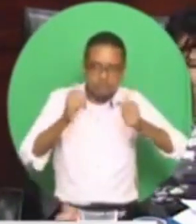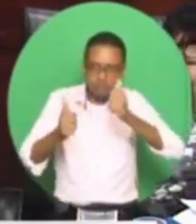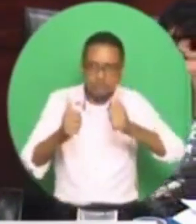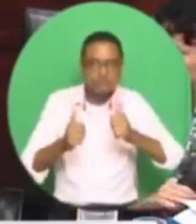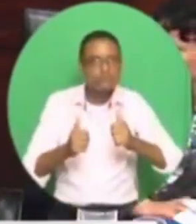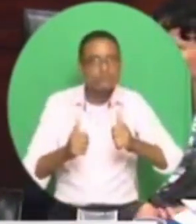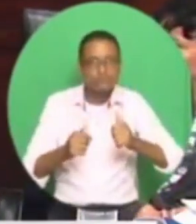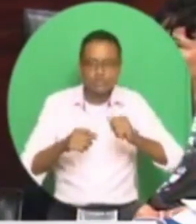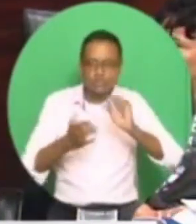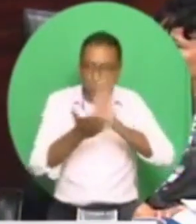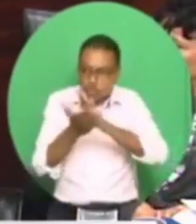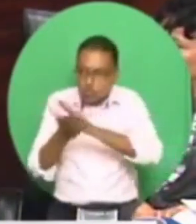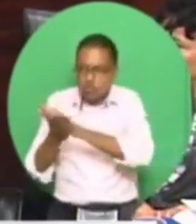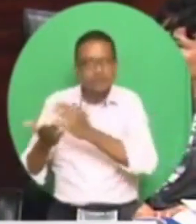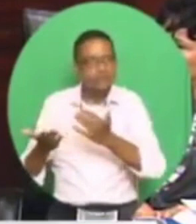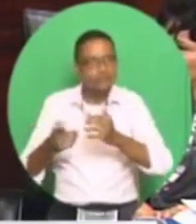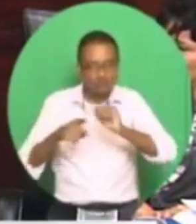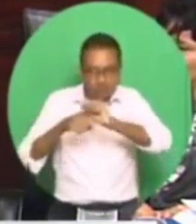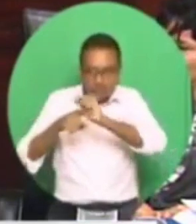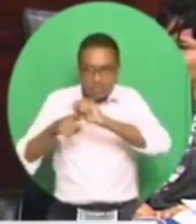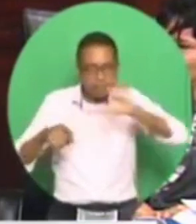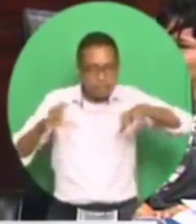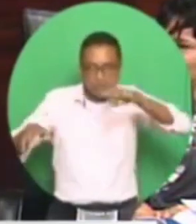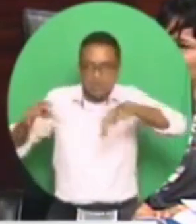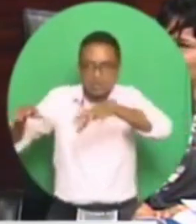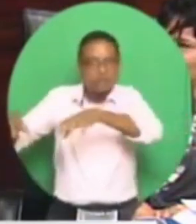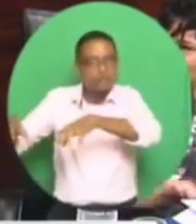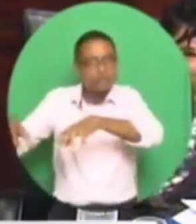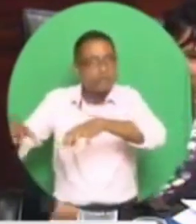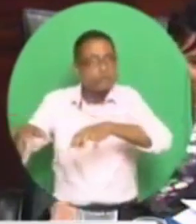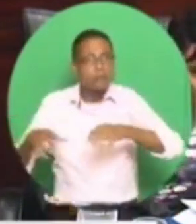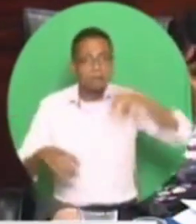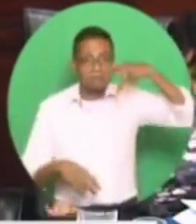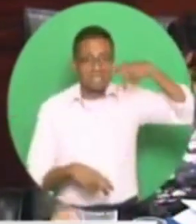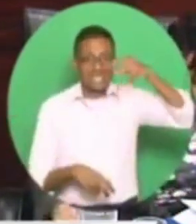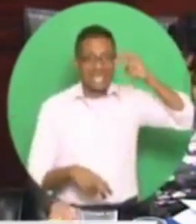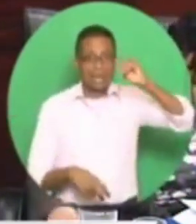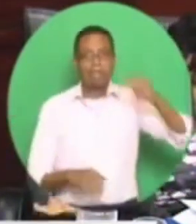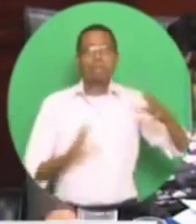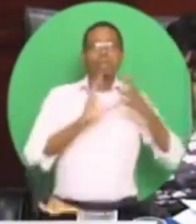Madam Speaker, the PNM tour. The UNC works.